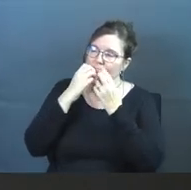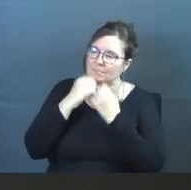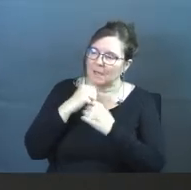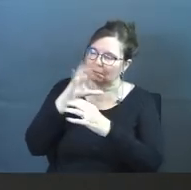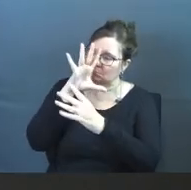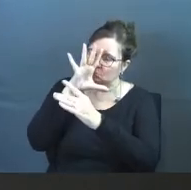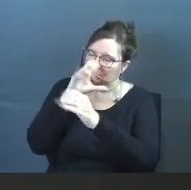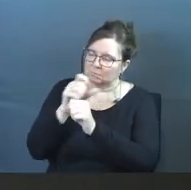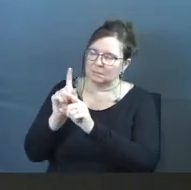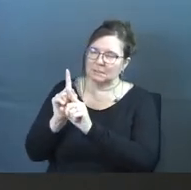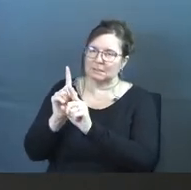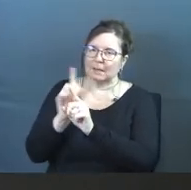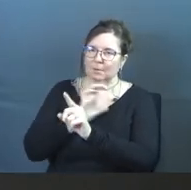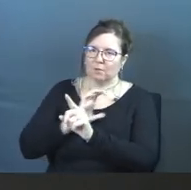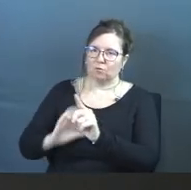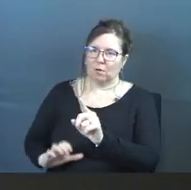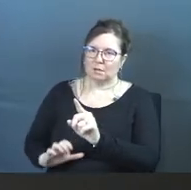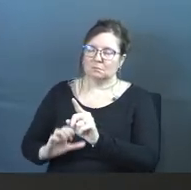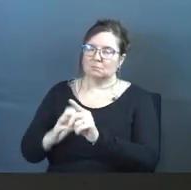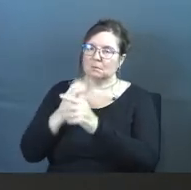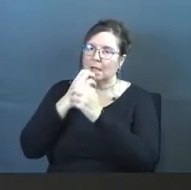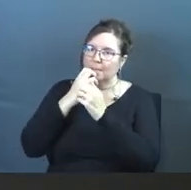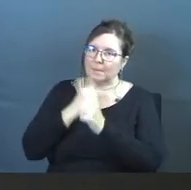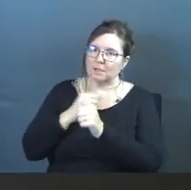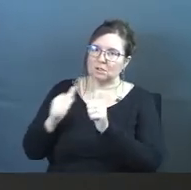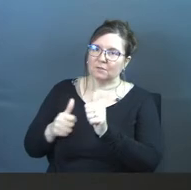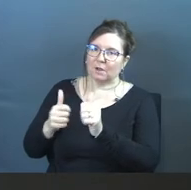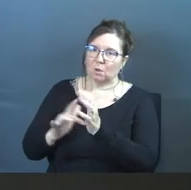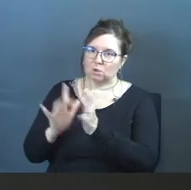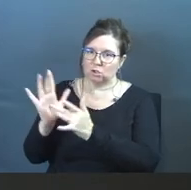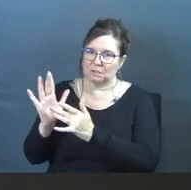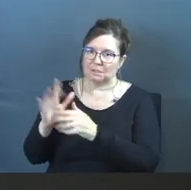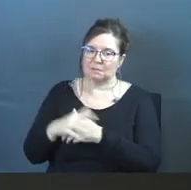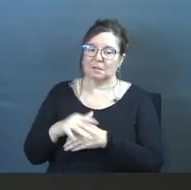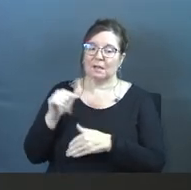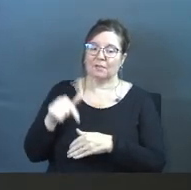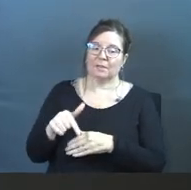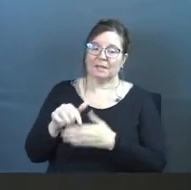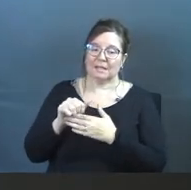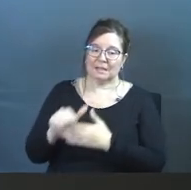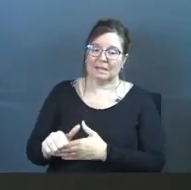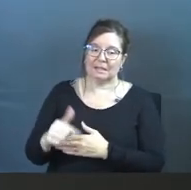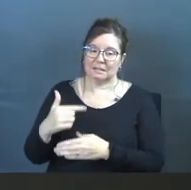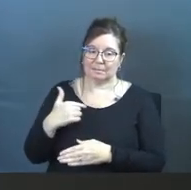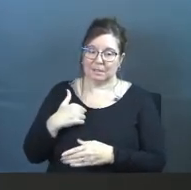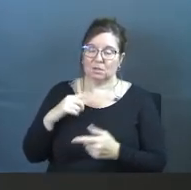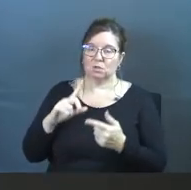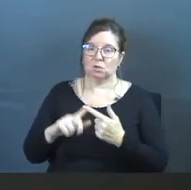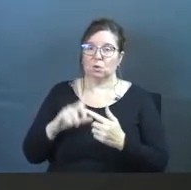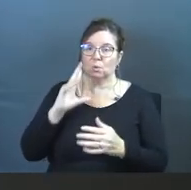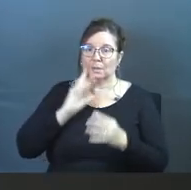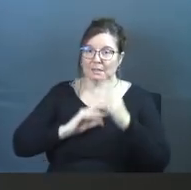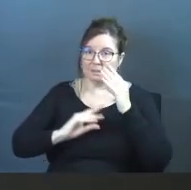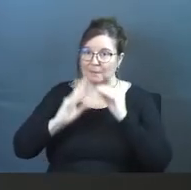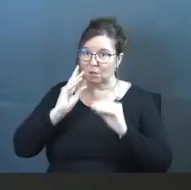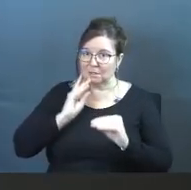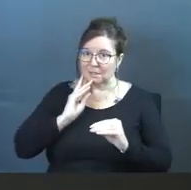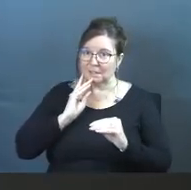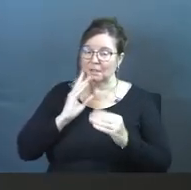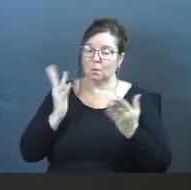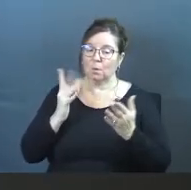disciple of Christ, a passionate follower of Jesus. This leads me to experiencing